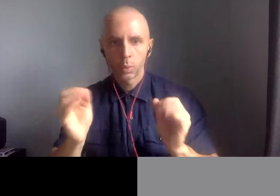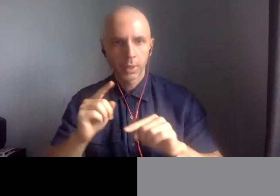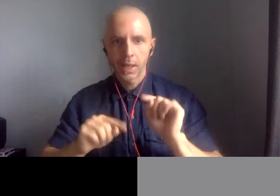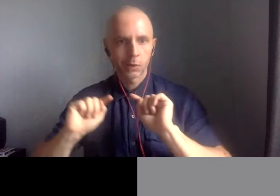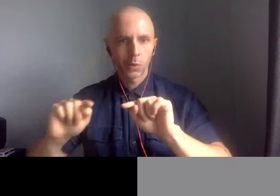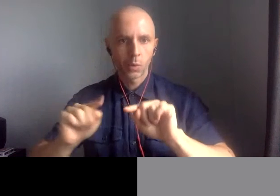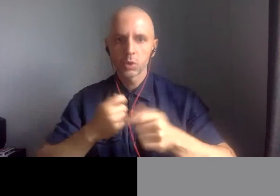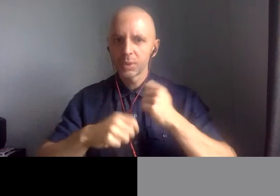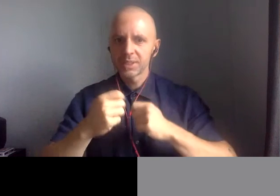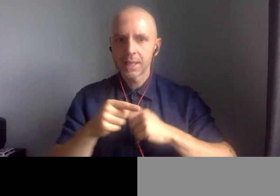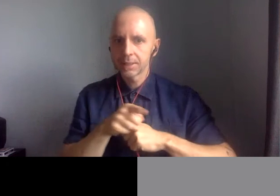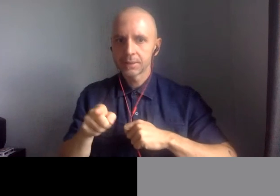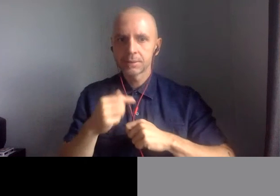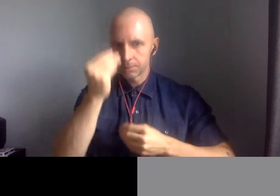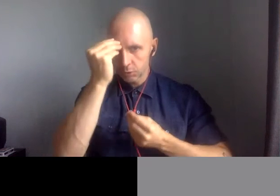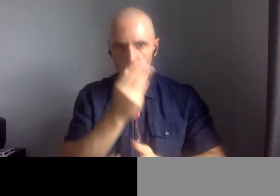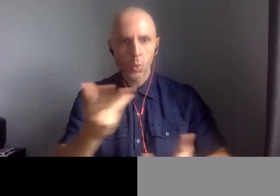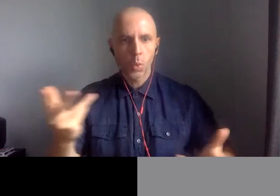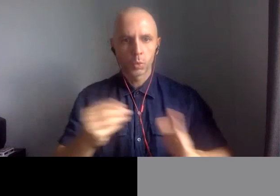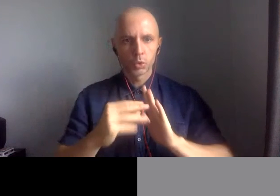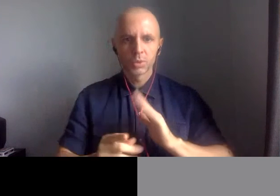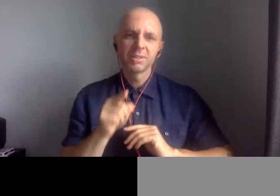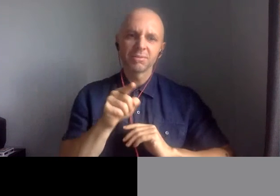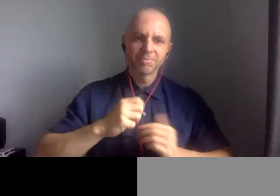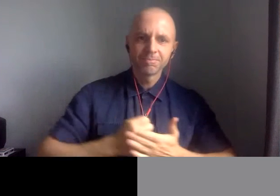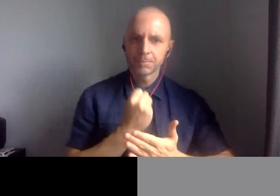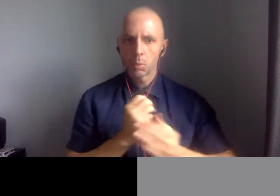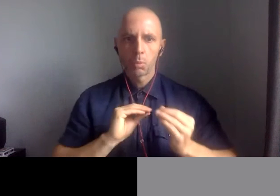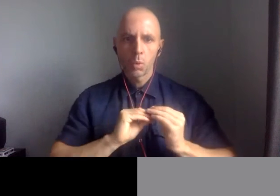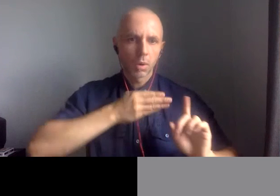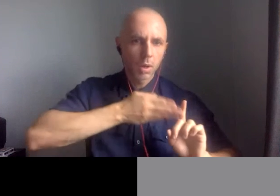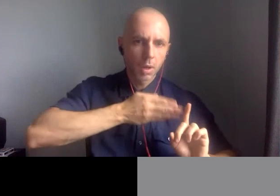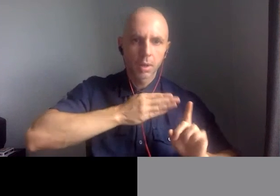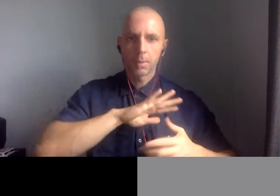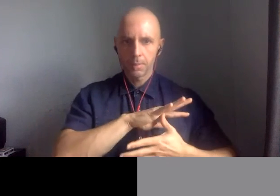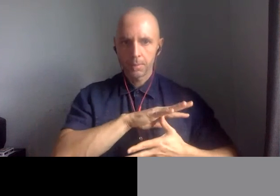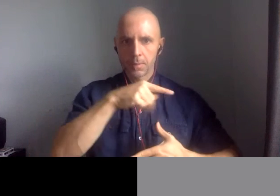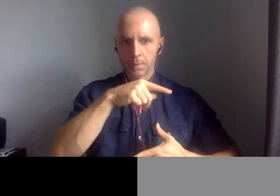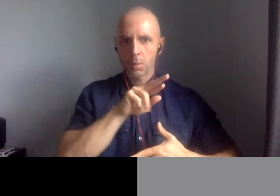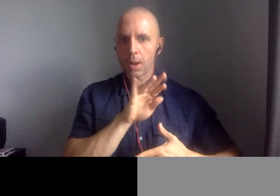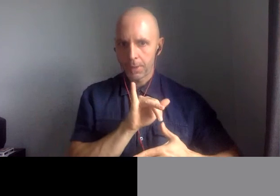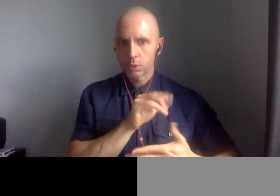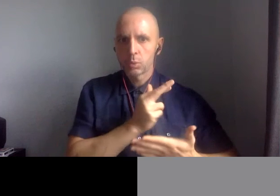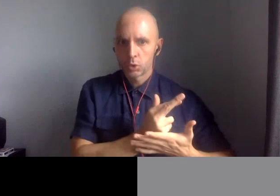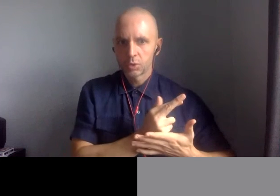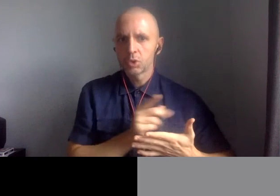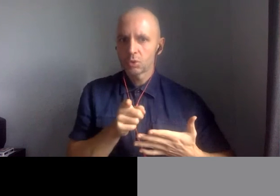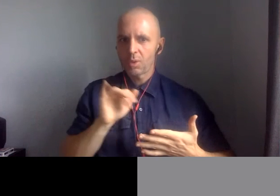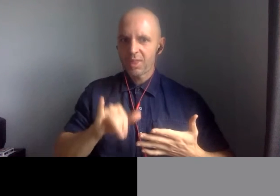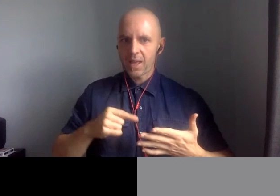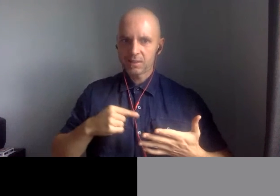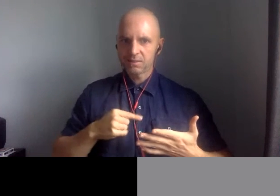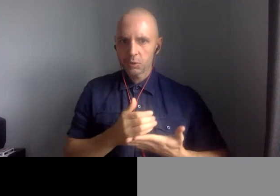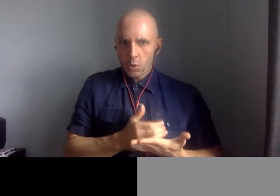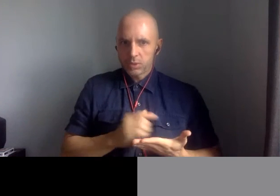students go to different historical primary source texts. This year, we kept on a lot of that method. And